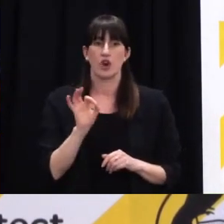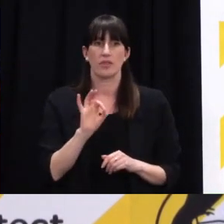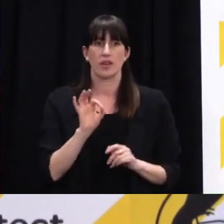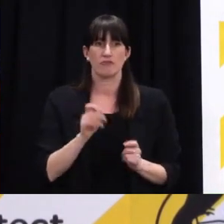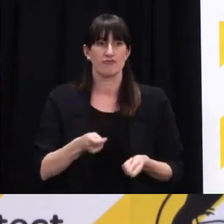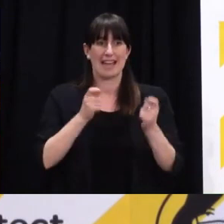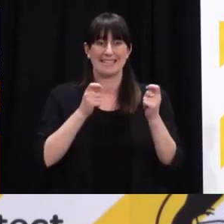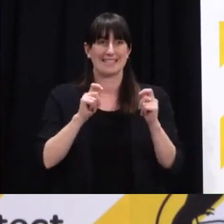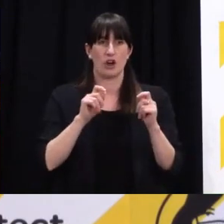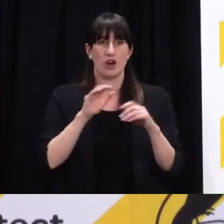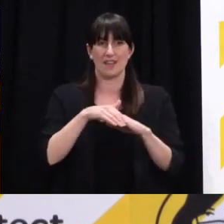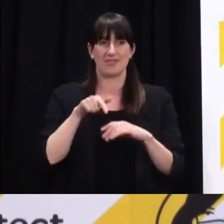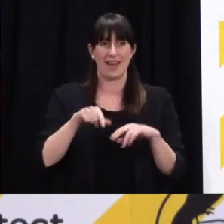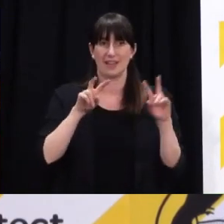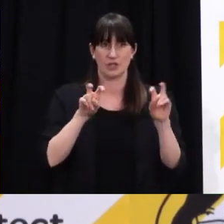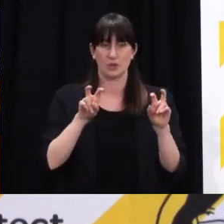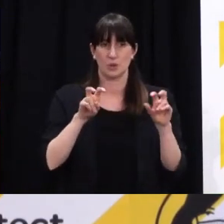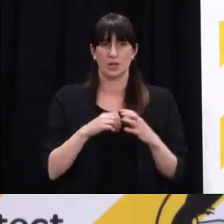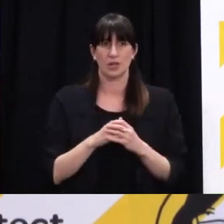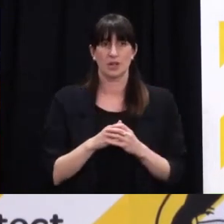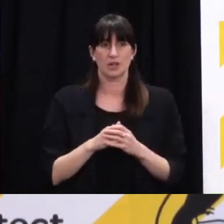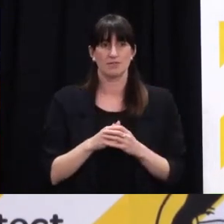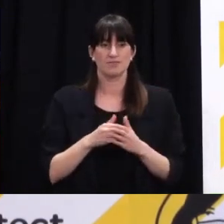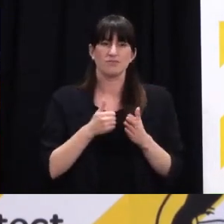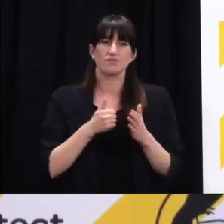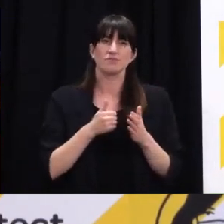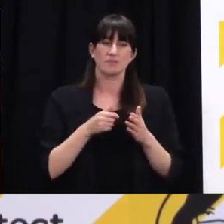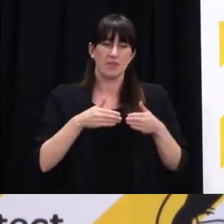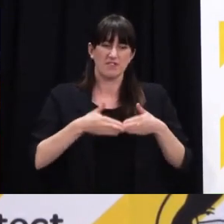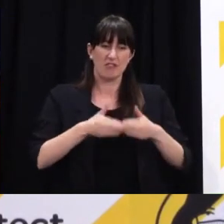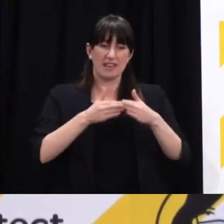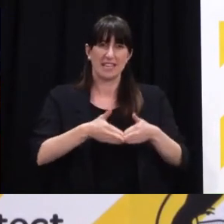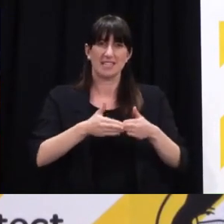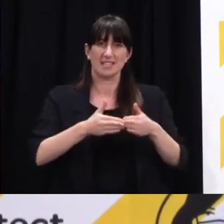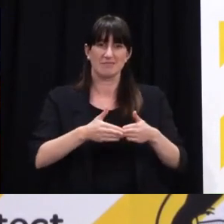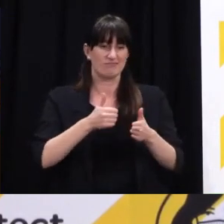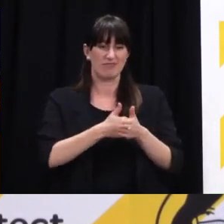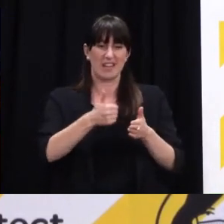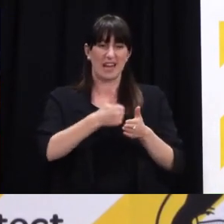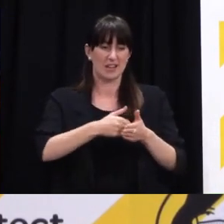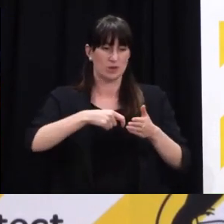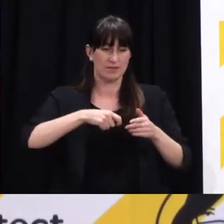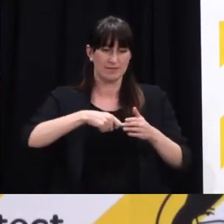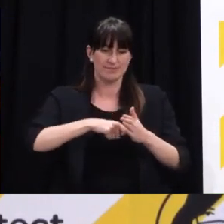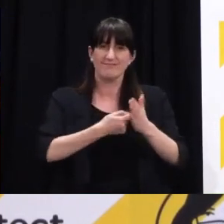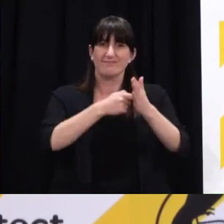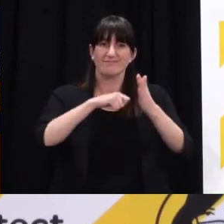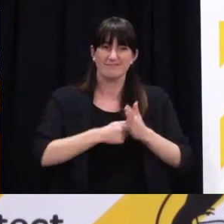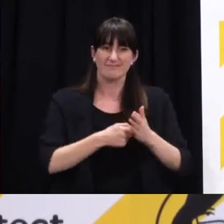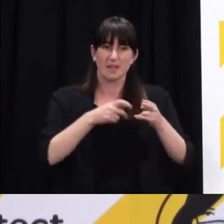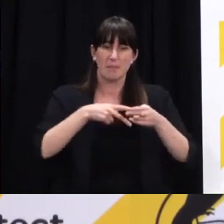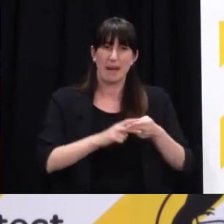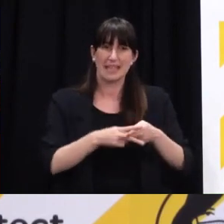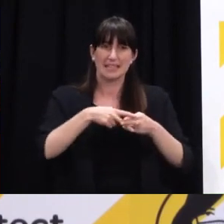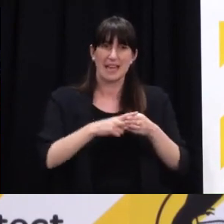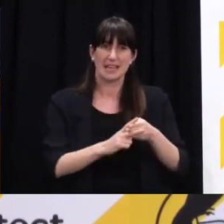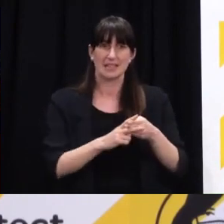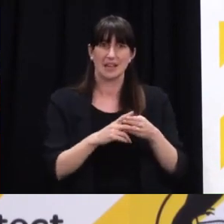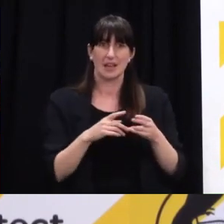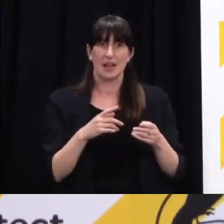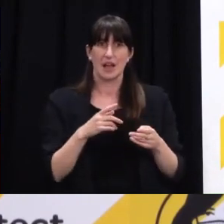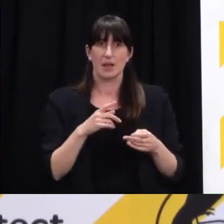as you would expect with routine maintenance, of course, we'd always be seeking for those involved to have an eye to impacts